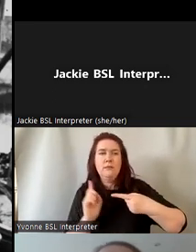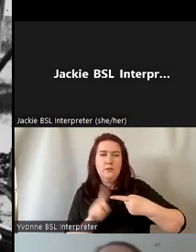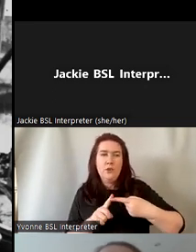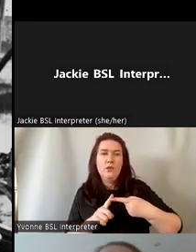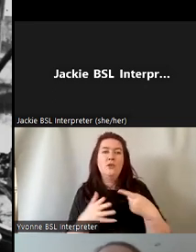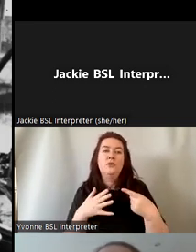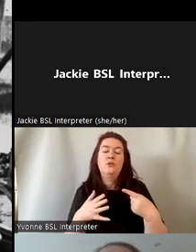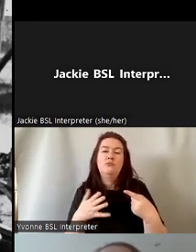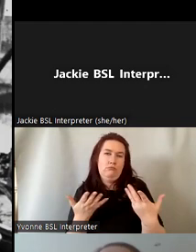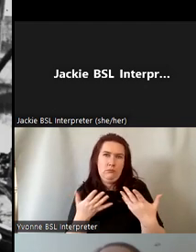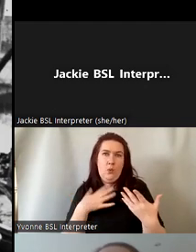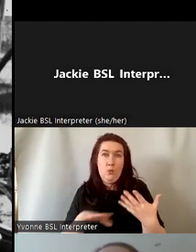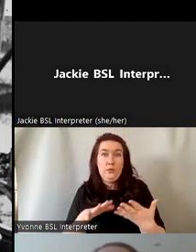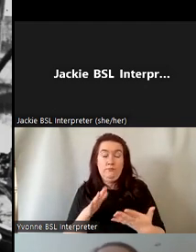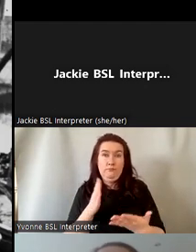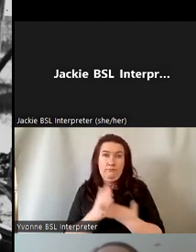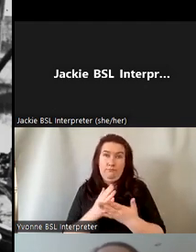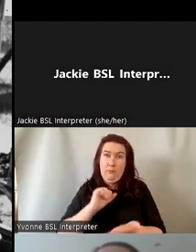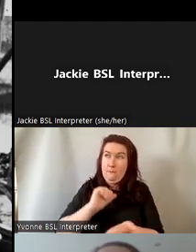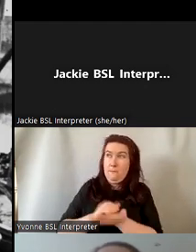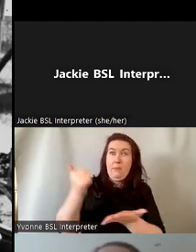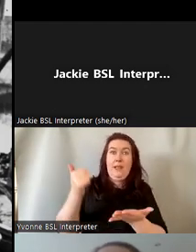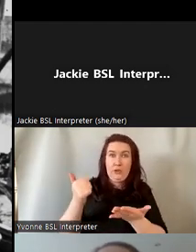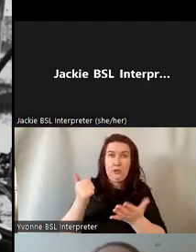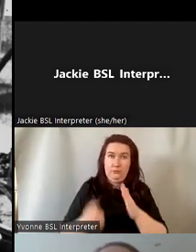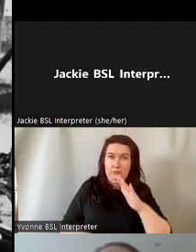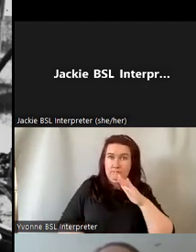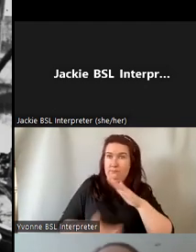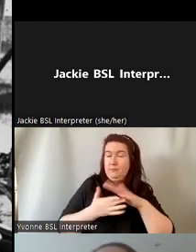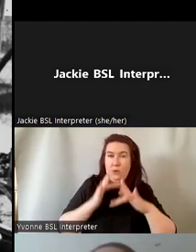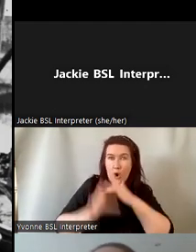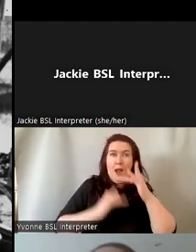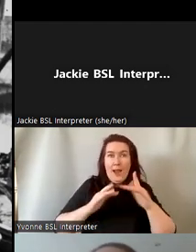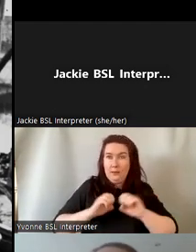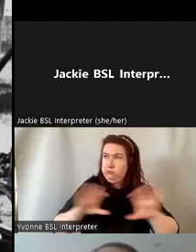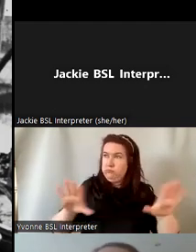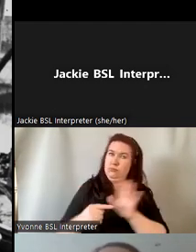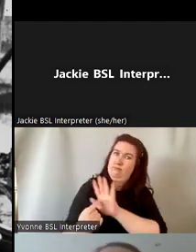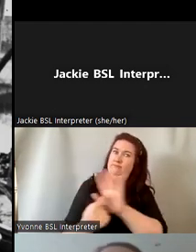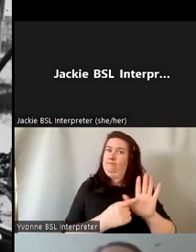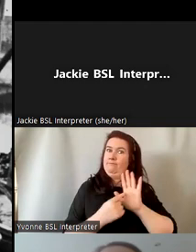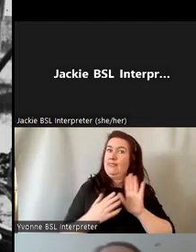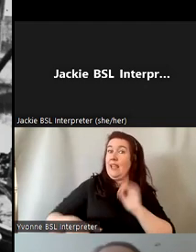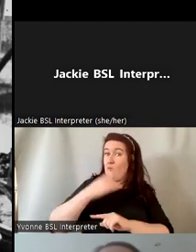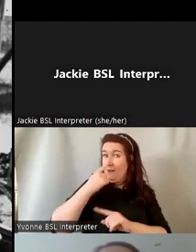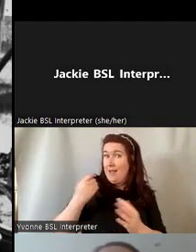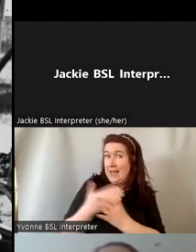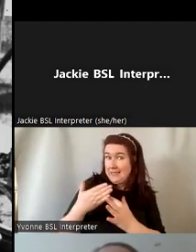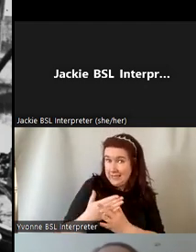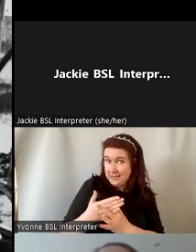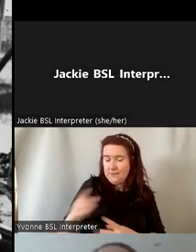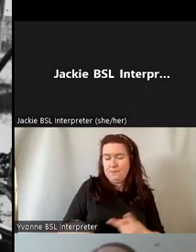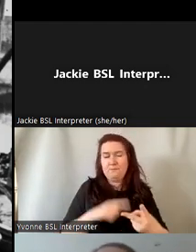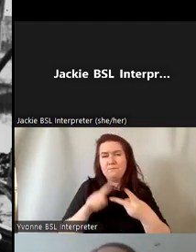to as i said publish our archive online so that everybody could access them we wanted to